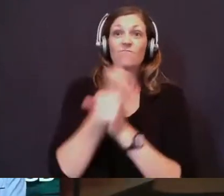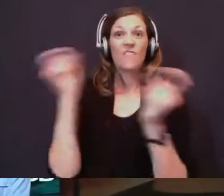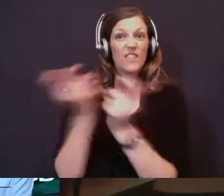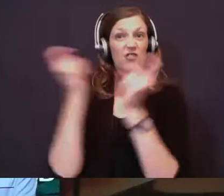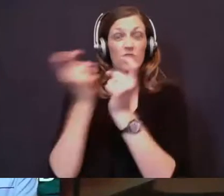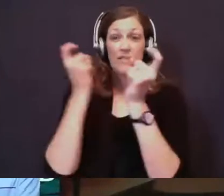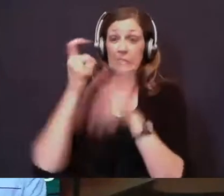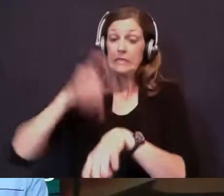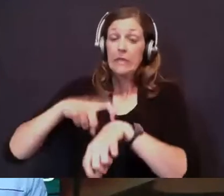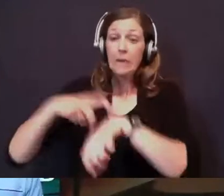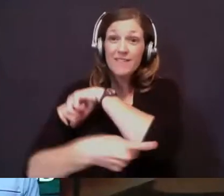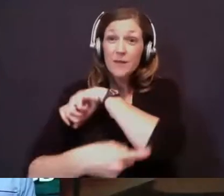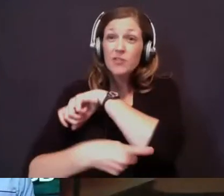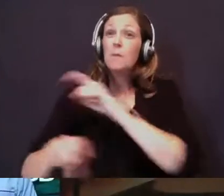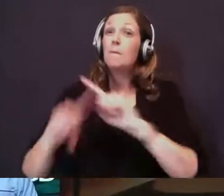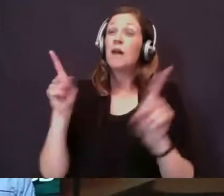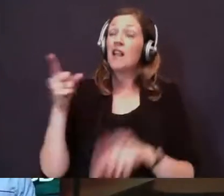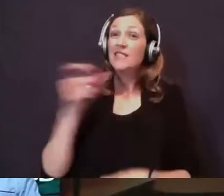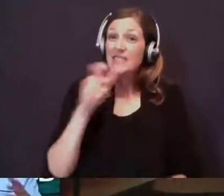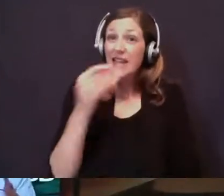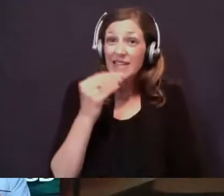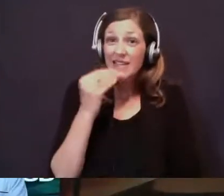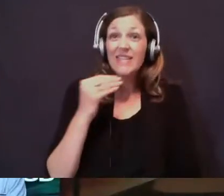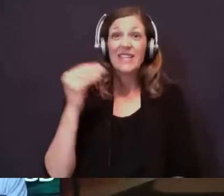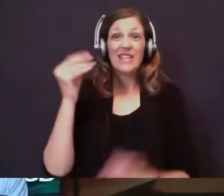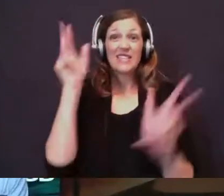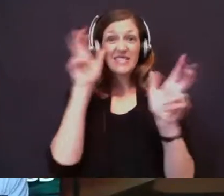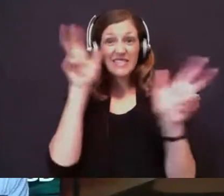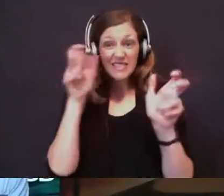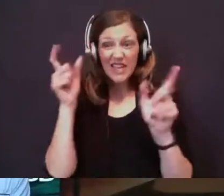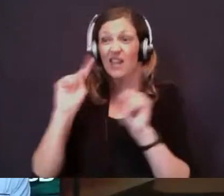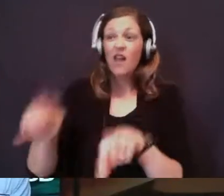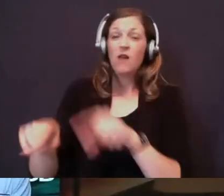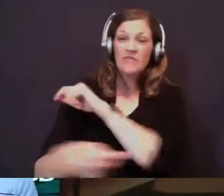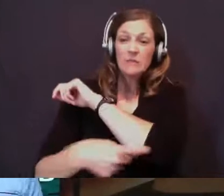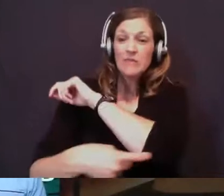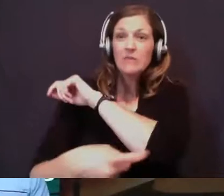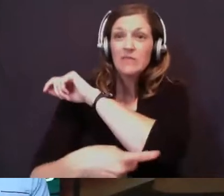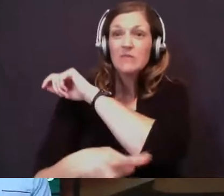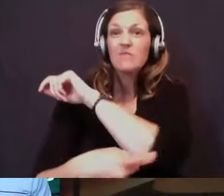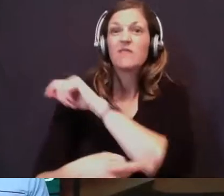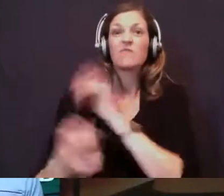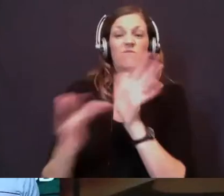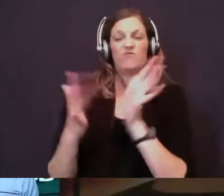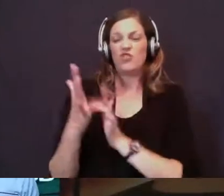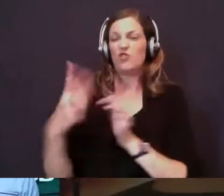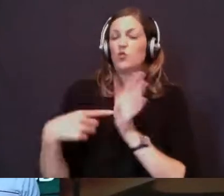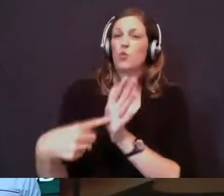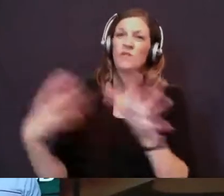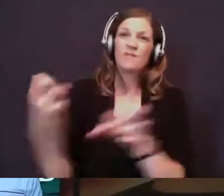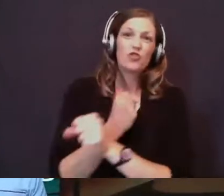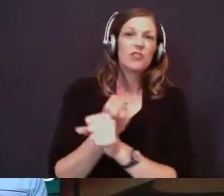Jesus where he's fasting. And Satan comes and he tempts him with all these different things. And Jesus shows victory over temptation,